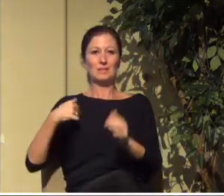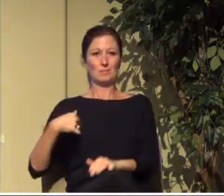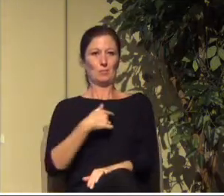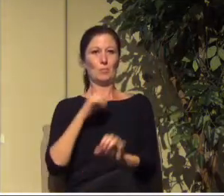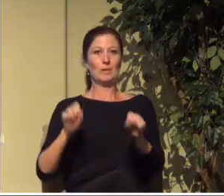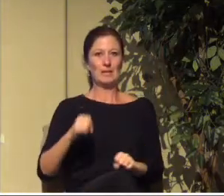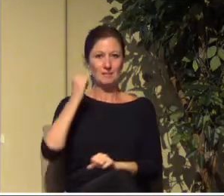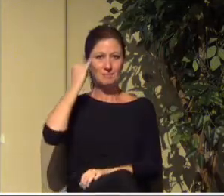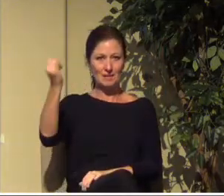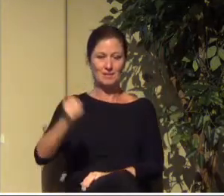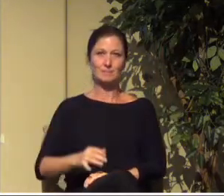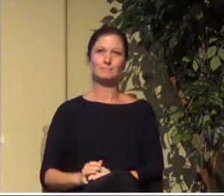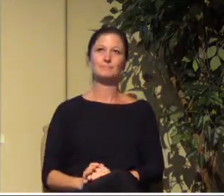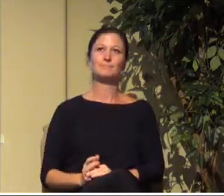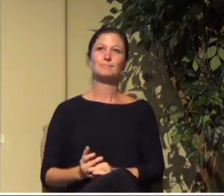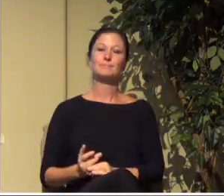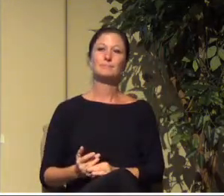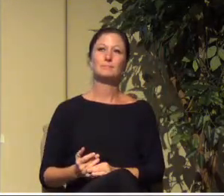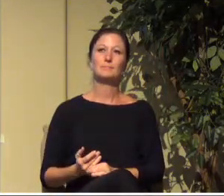Here's another way to put it